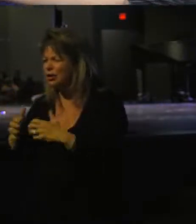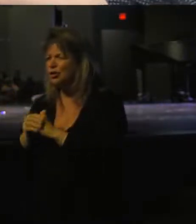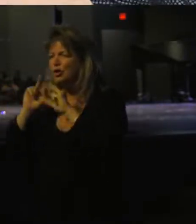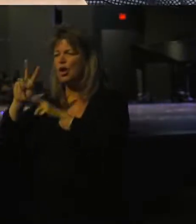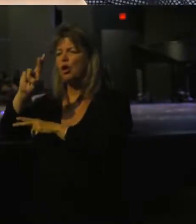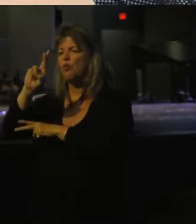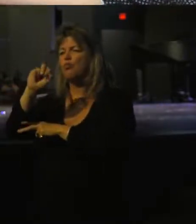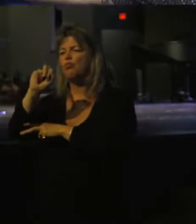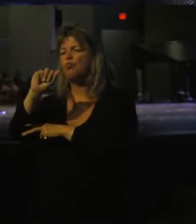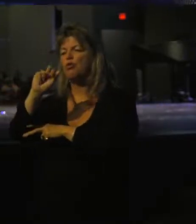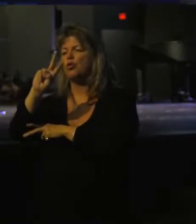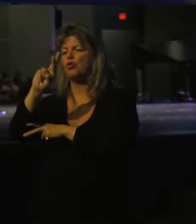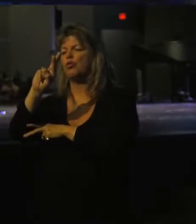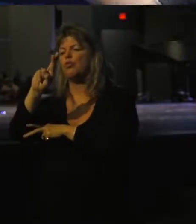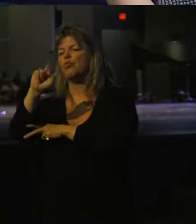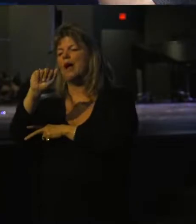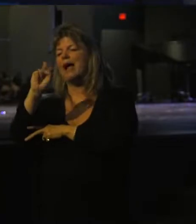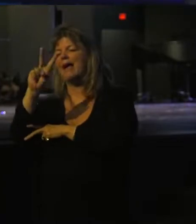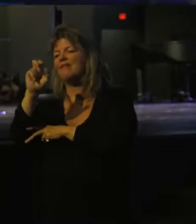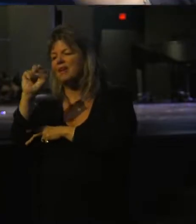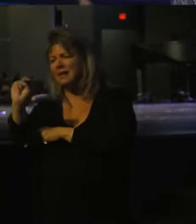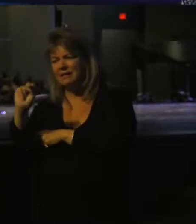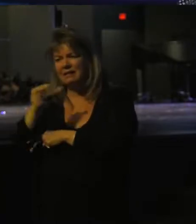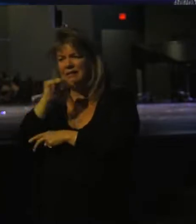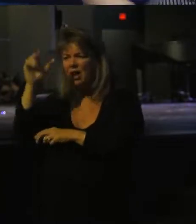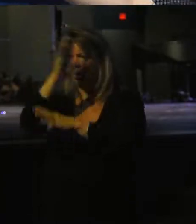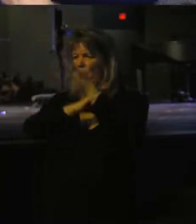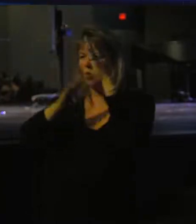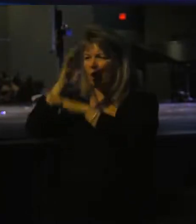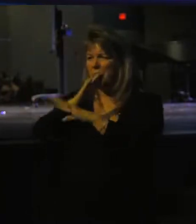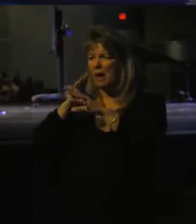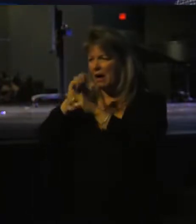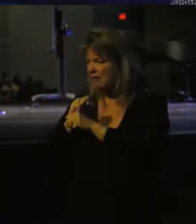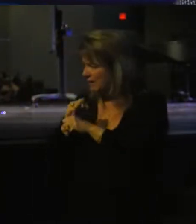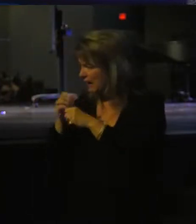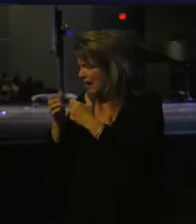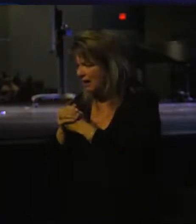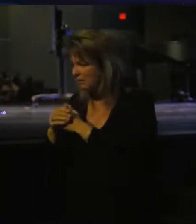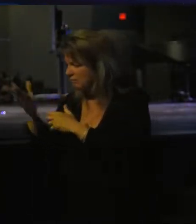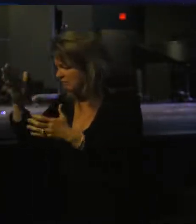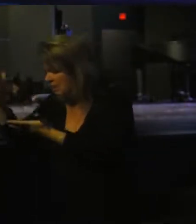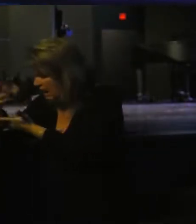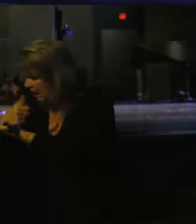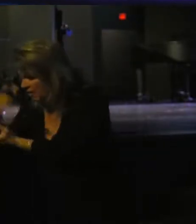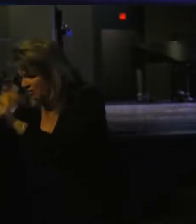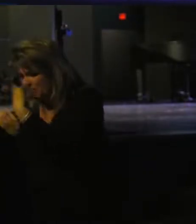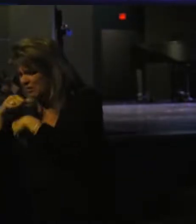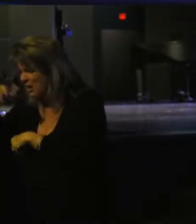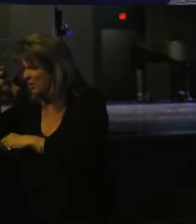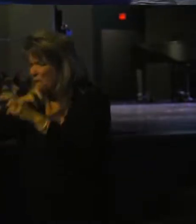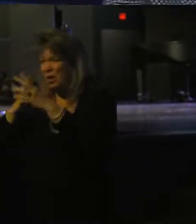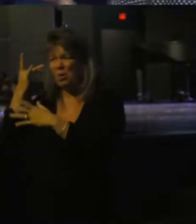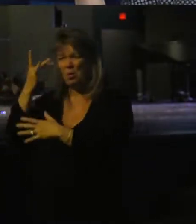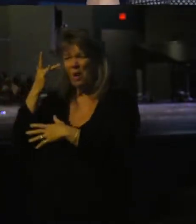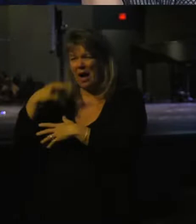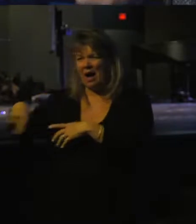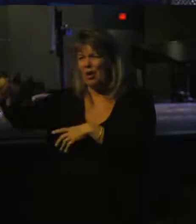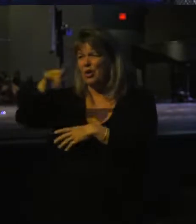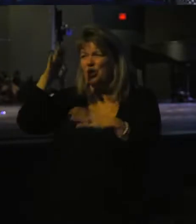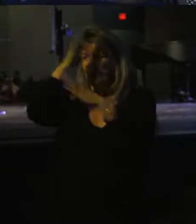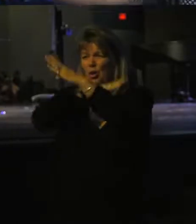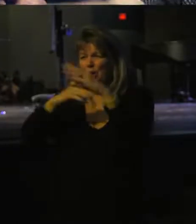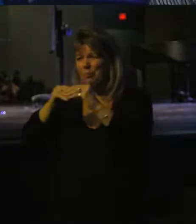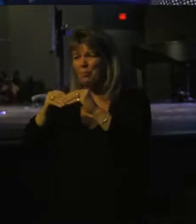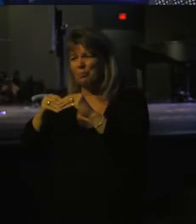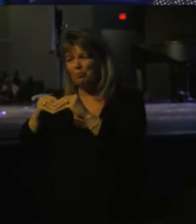raven. The raven even isn't worried about getting in a barn or gathering food. Why do you worry? Aren't you more